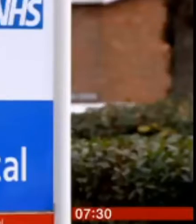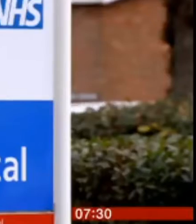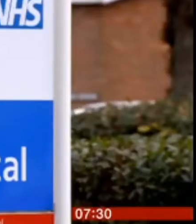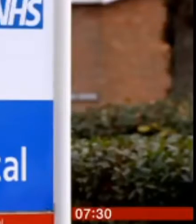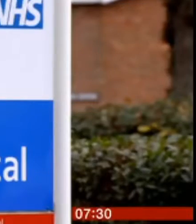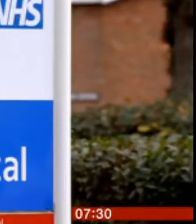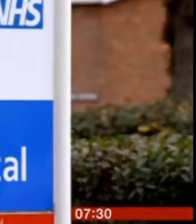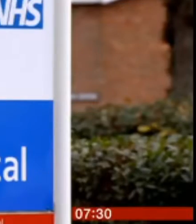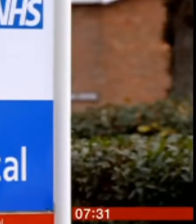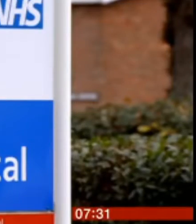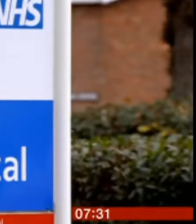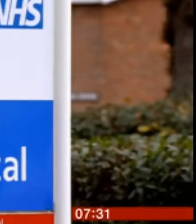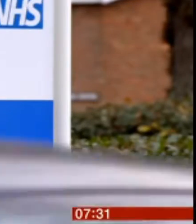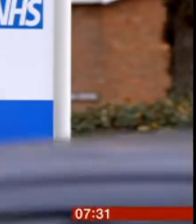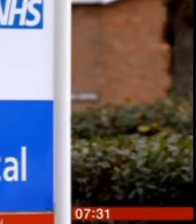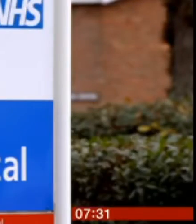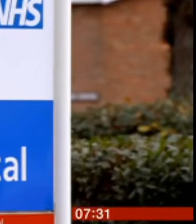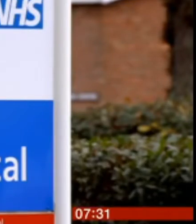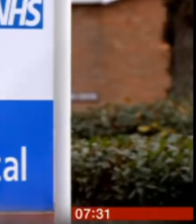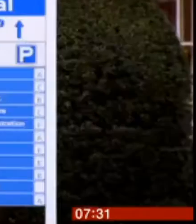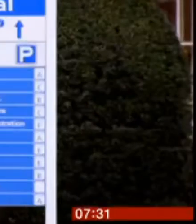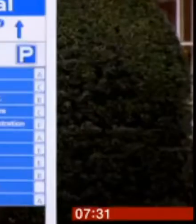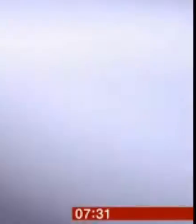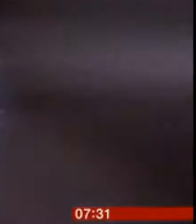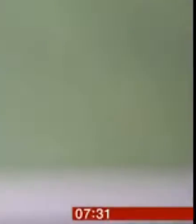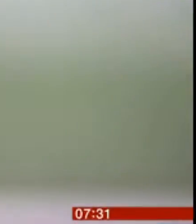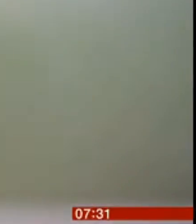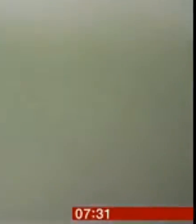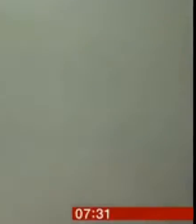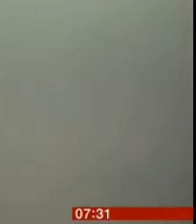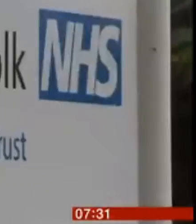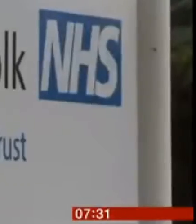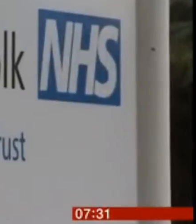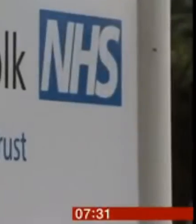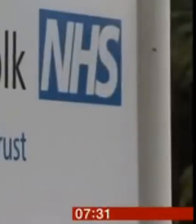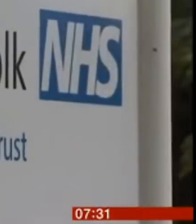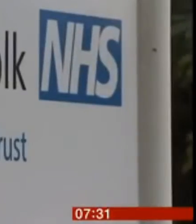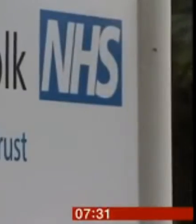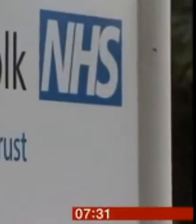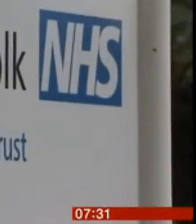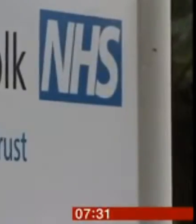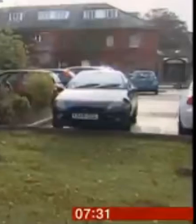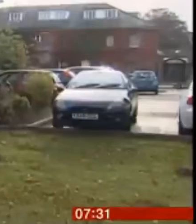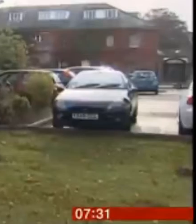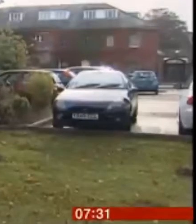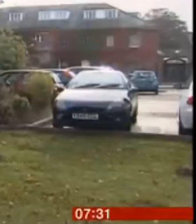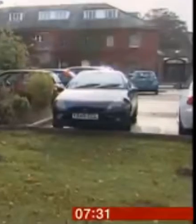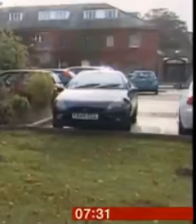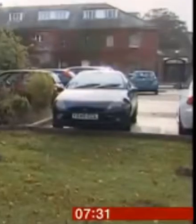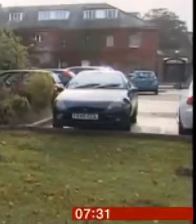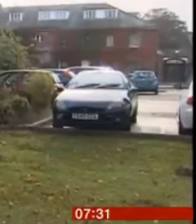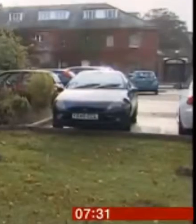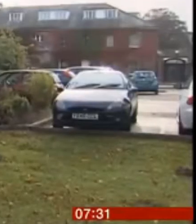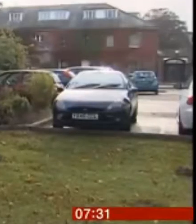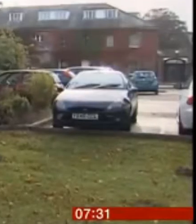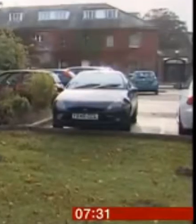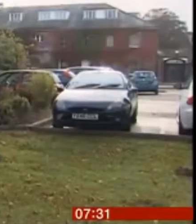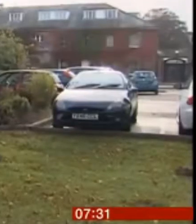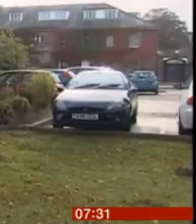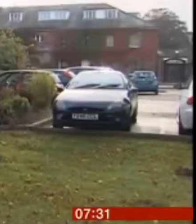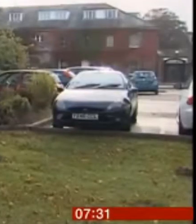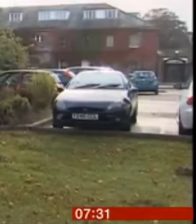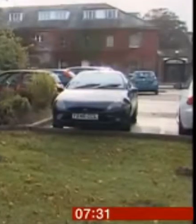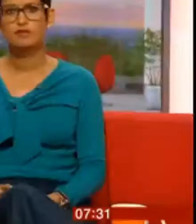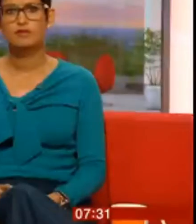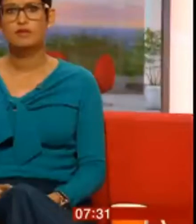safety. The says it accepts the findings and is determined to improve. The Department of Health says it's providing support to the